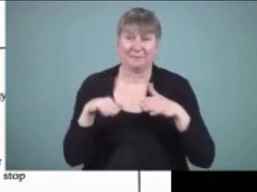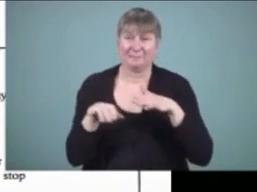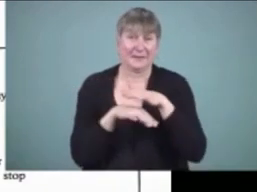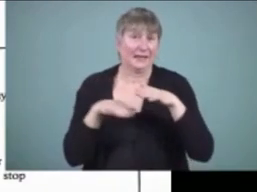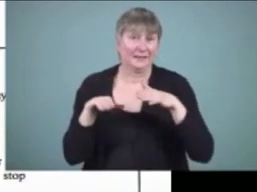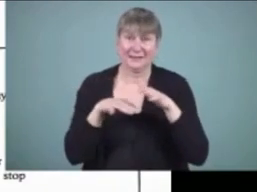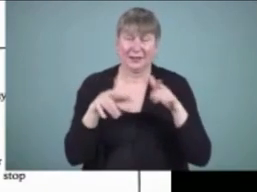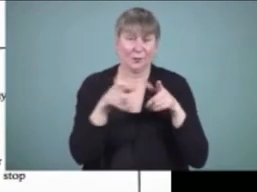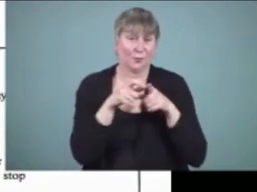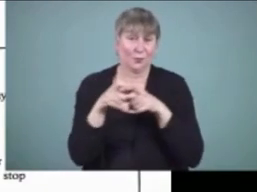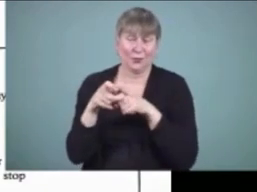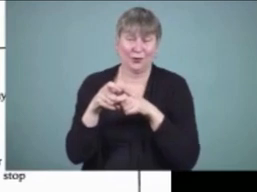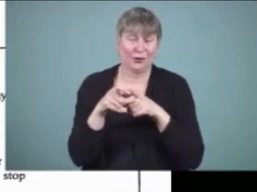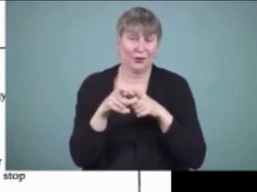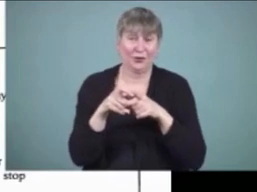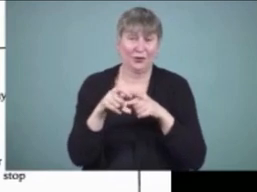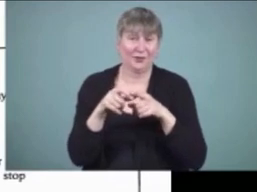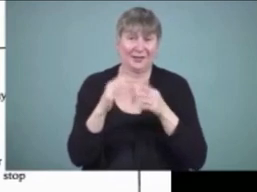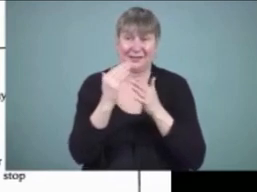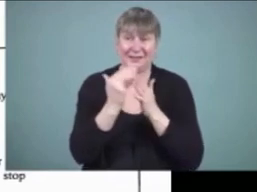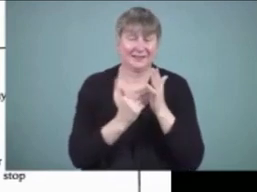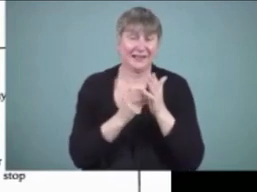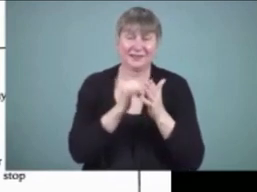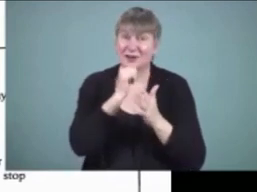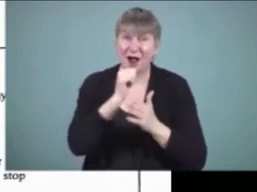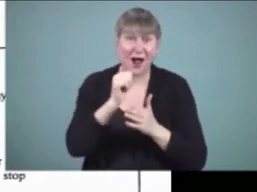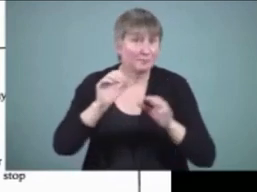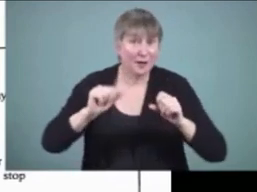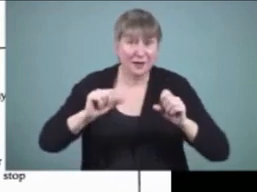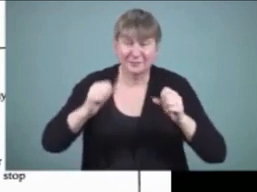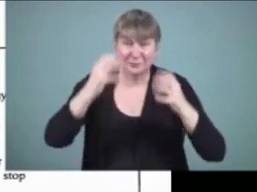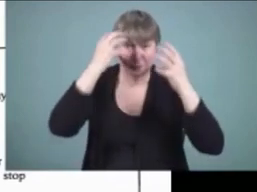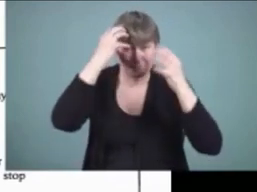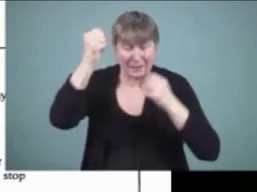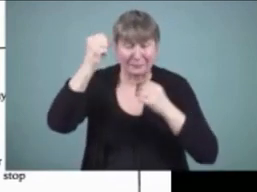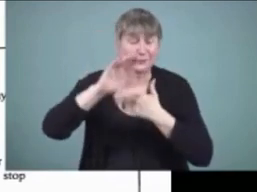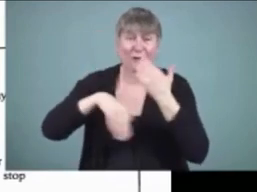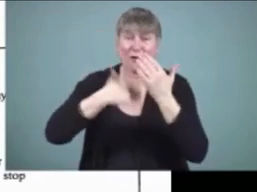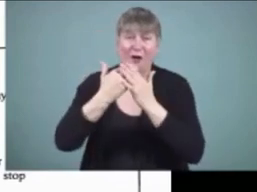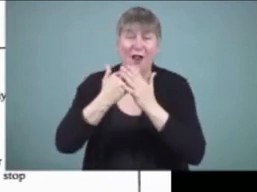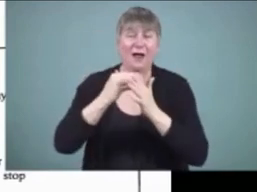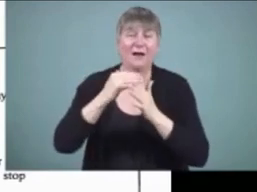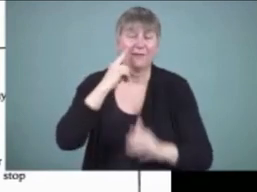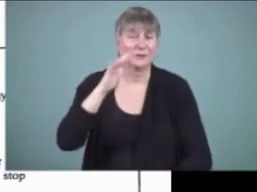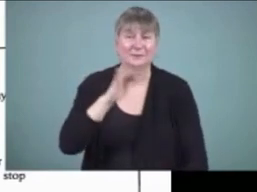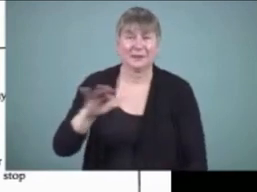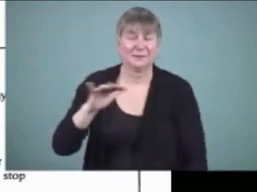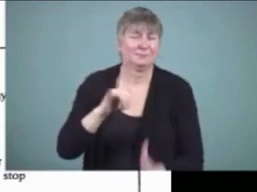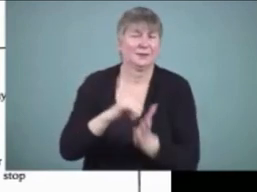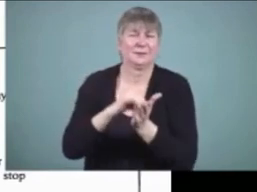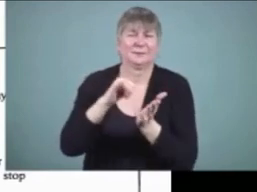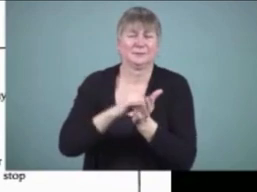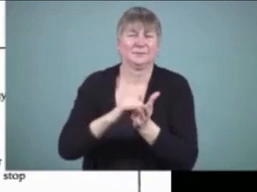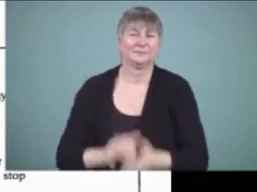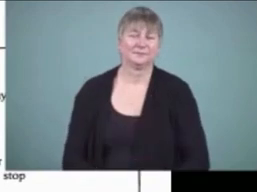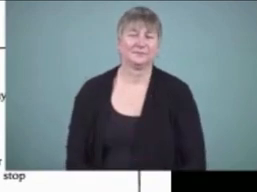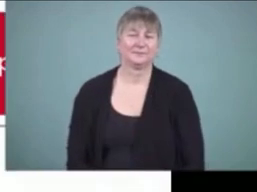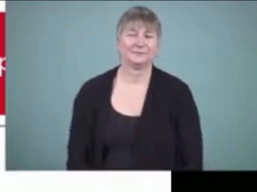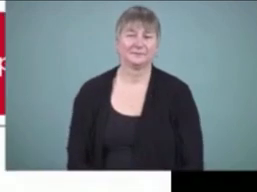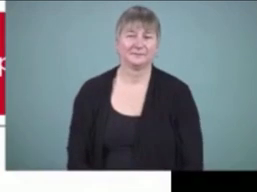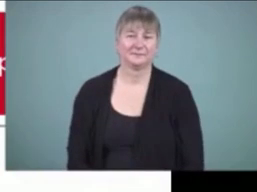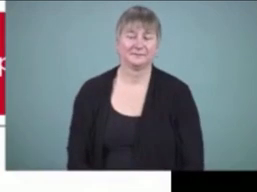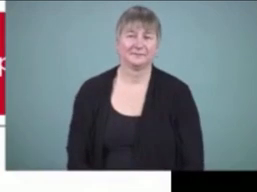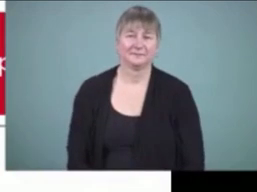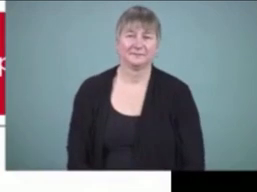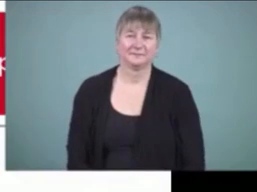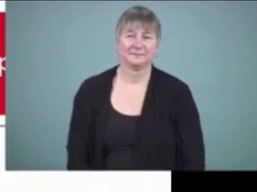list how it would not be possible to memorize all those words in terms of how to spell them next slide